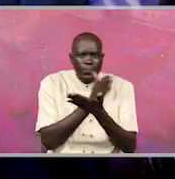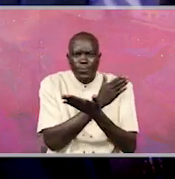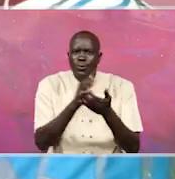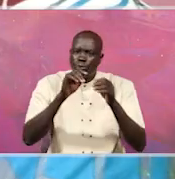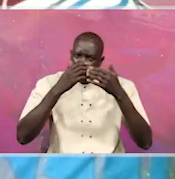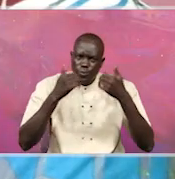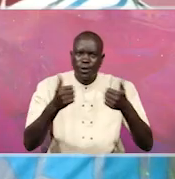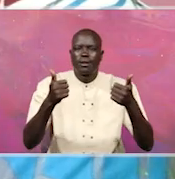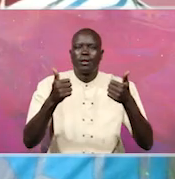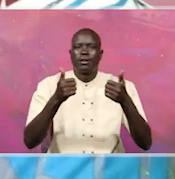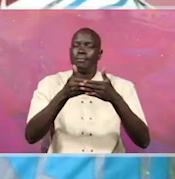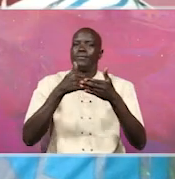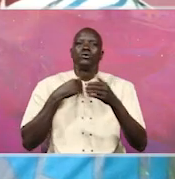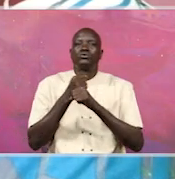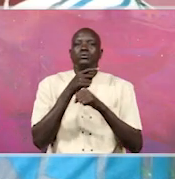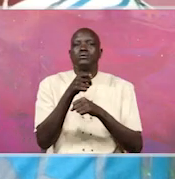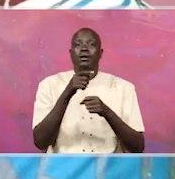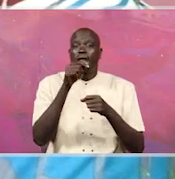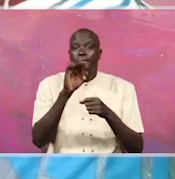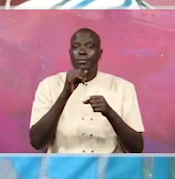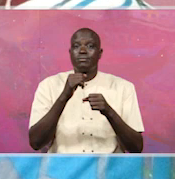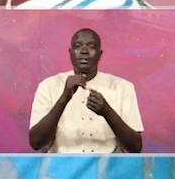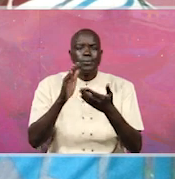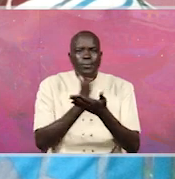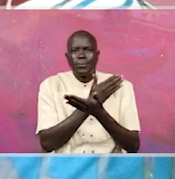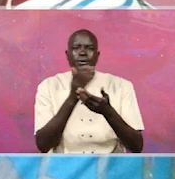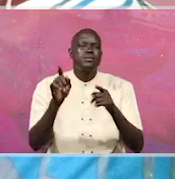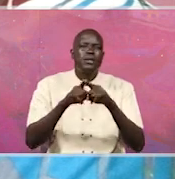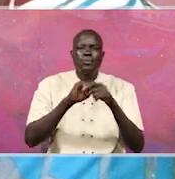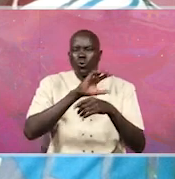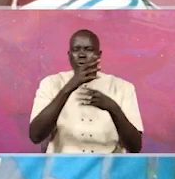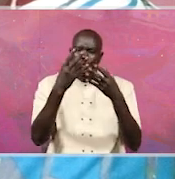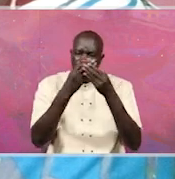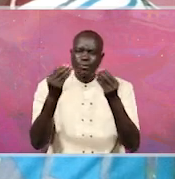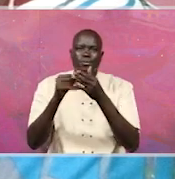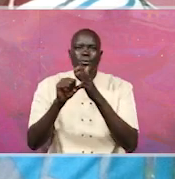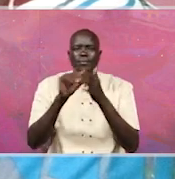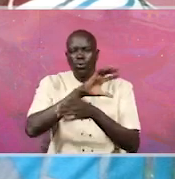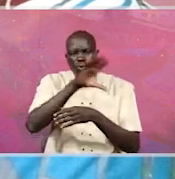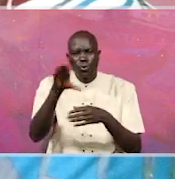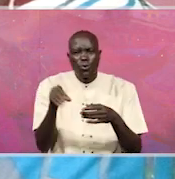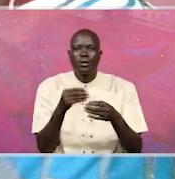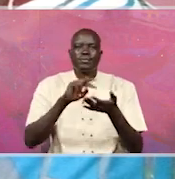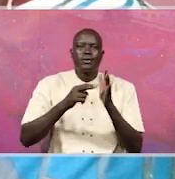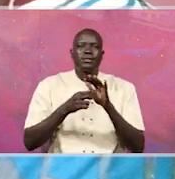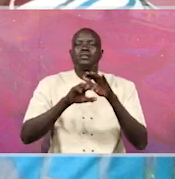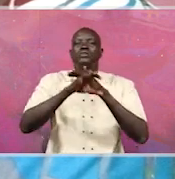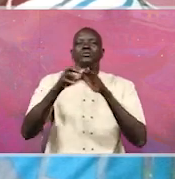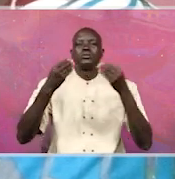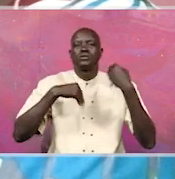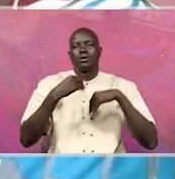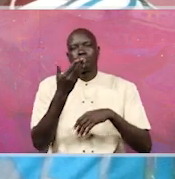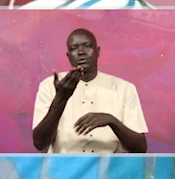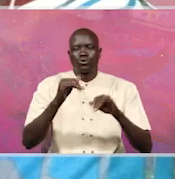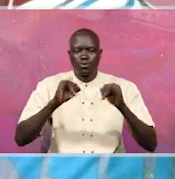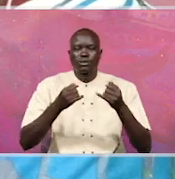we do that? If we do that before cleaning up, we are just decentralizing corruption. So I want to think that let's first